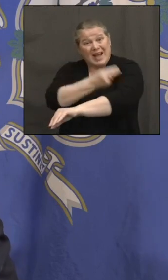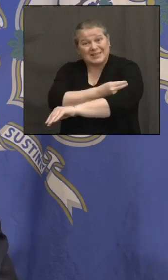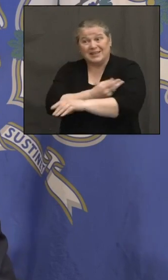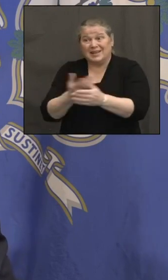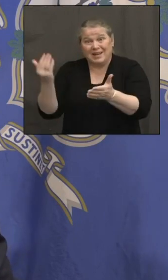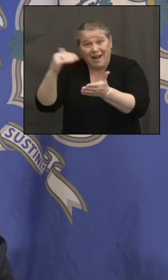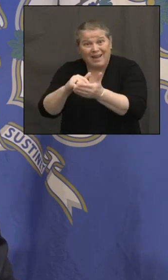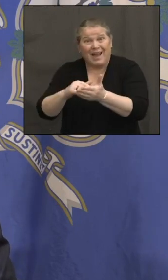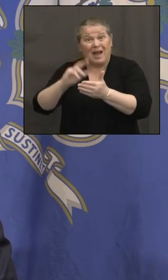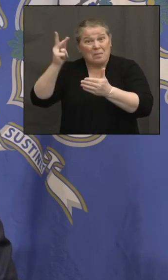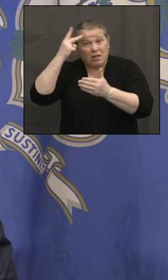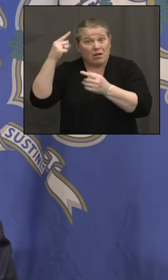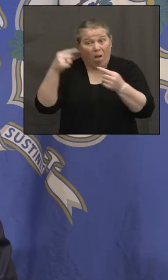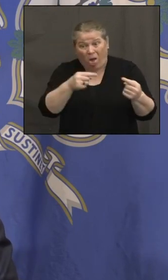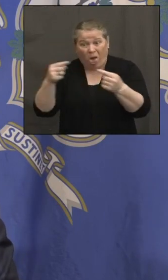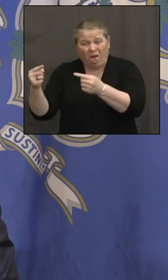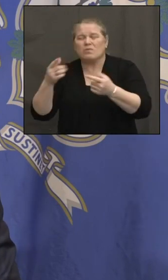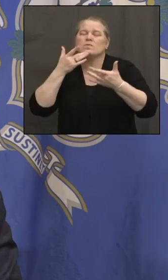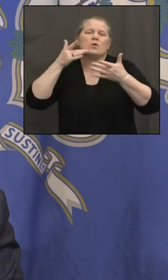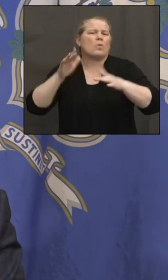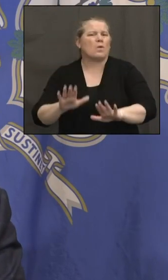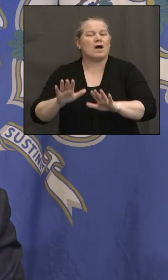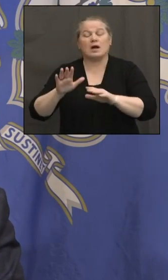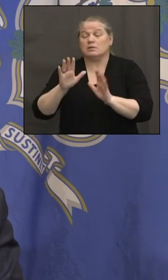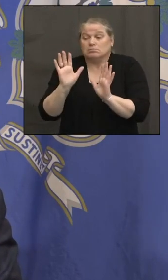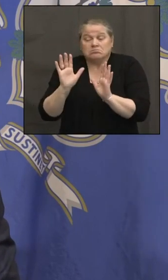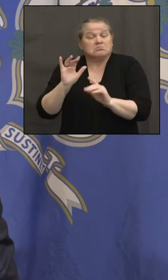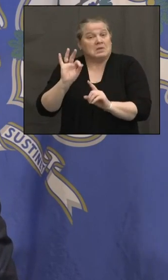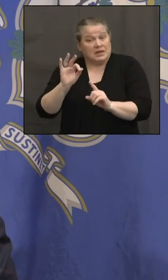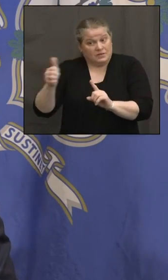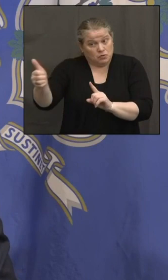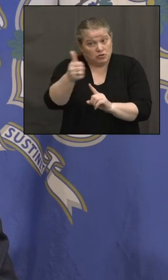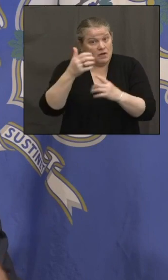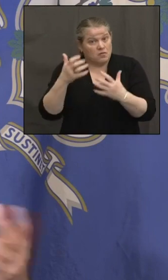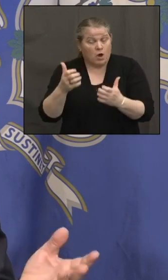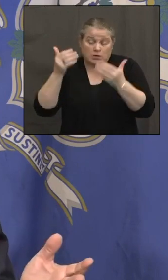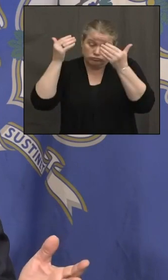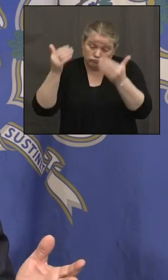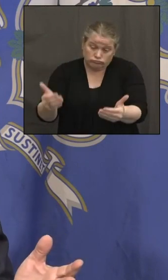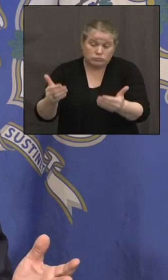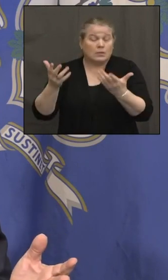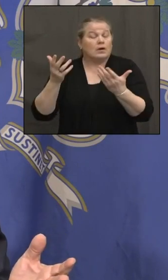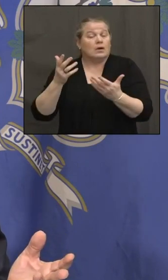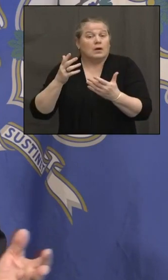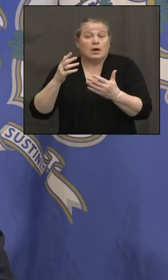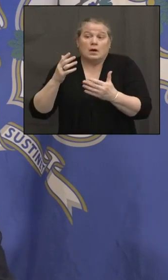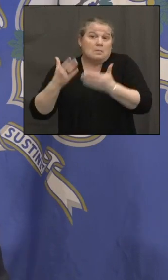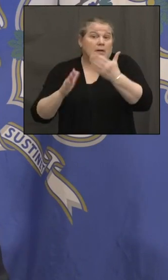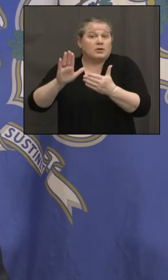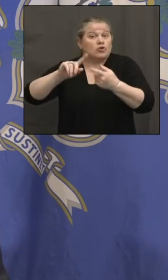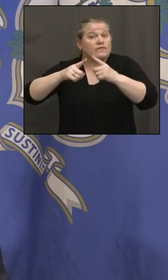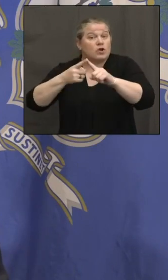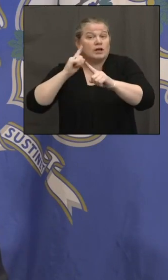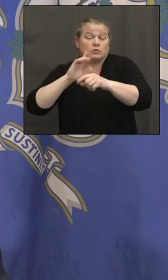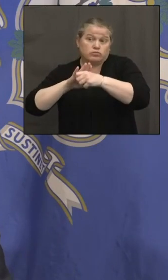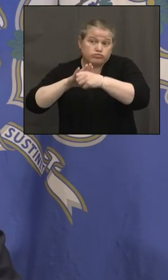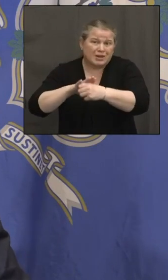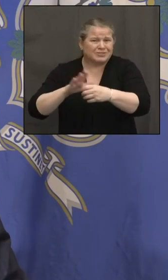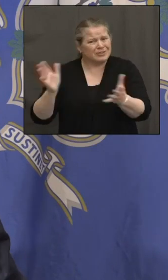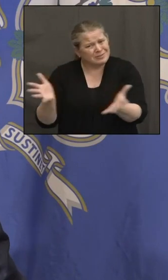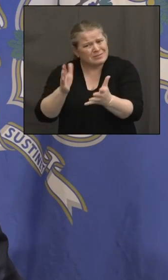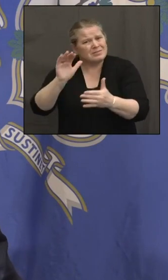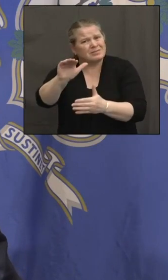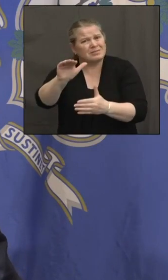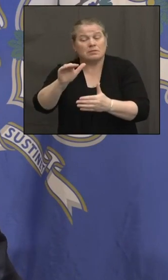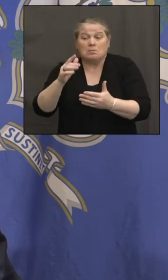period of time, there'll be enough peer pressure that you want to do this. My instinct is that there may be some restaurants that at some point say, hey,